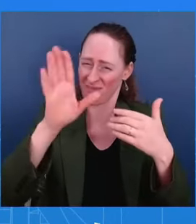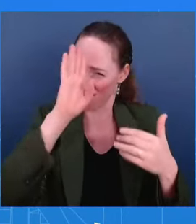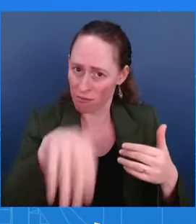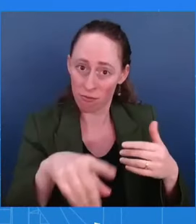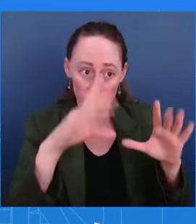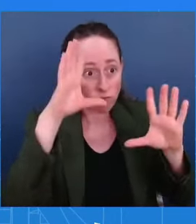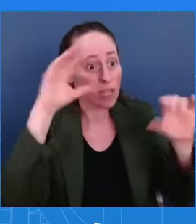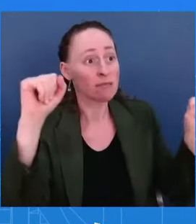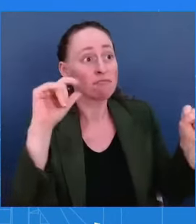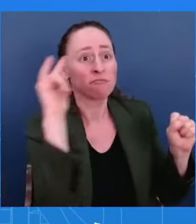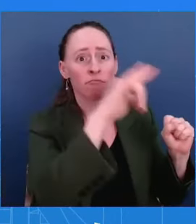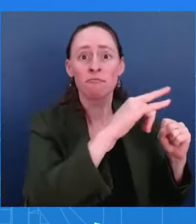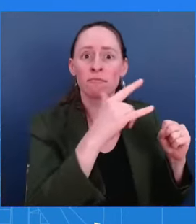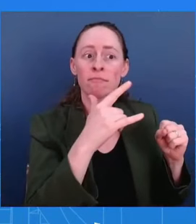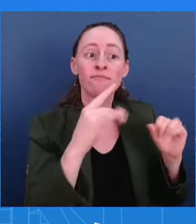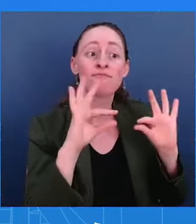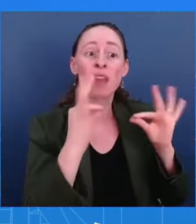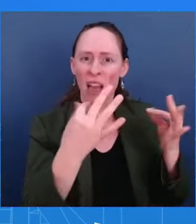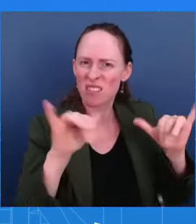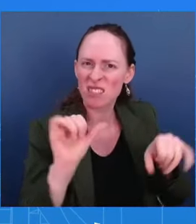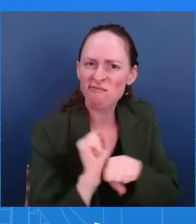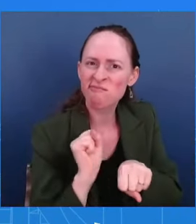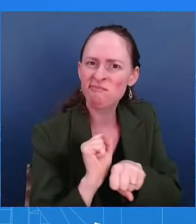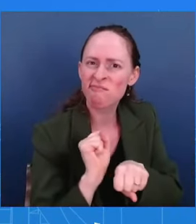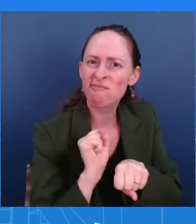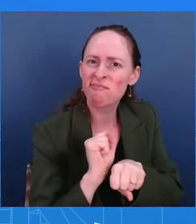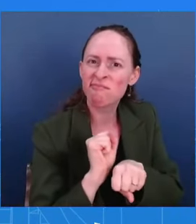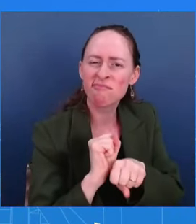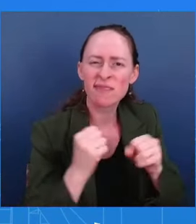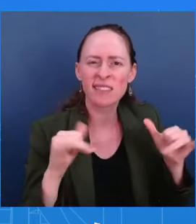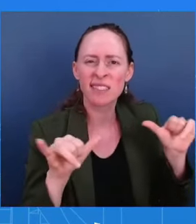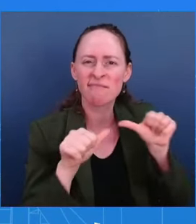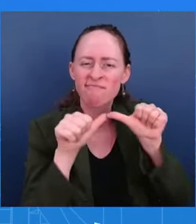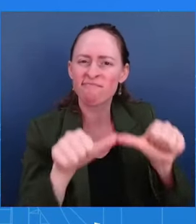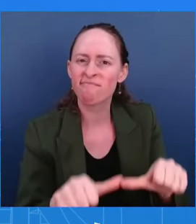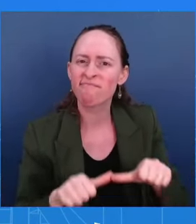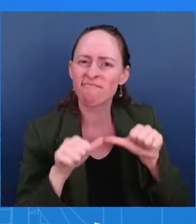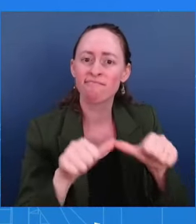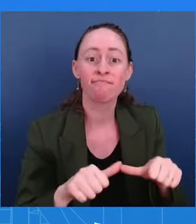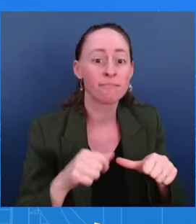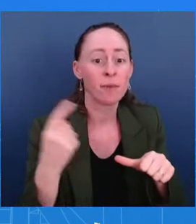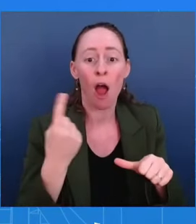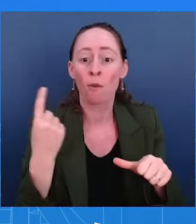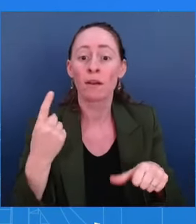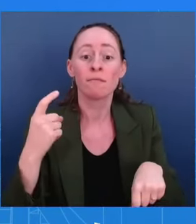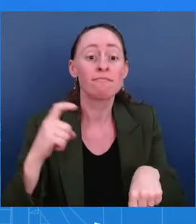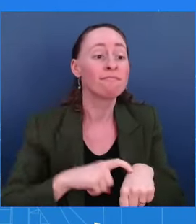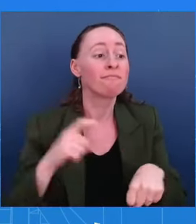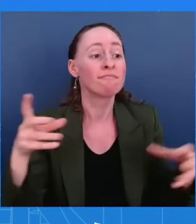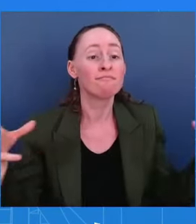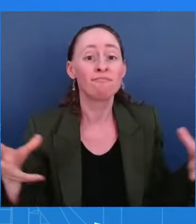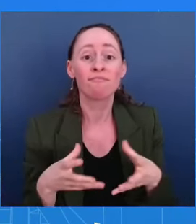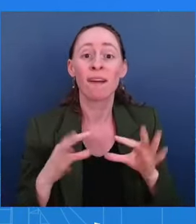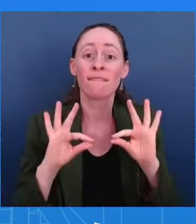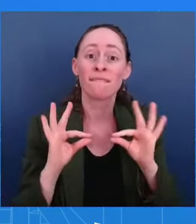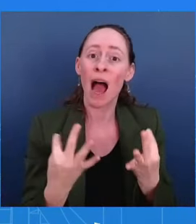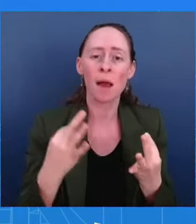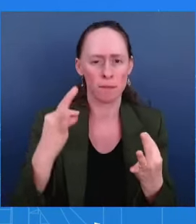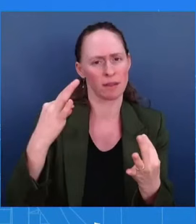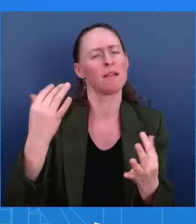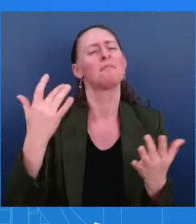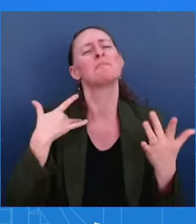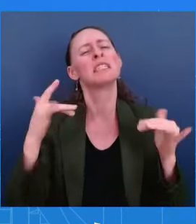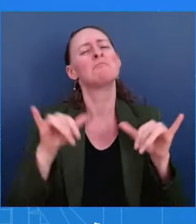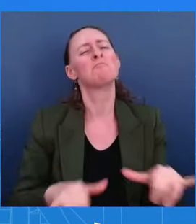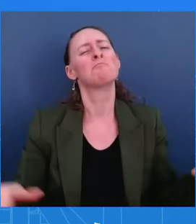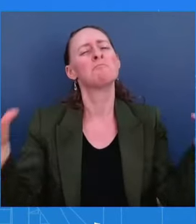year since he's been president and has taken that time with his family around the summer months or even around the holidays, which